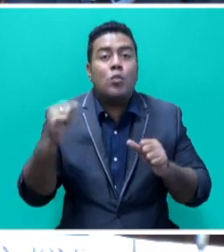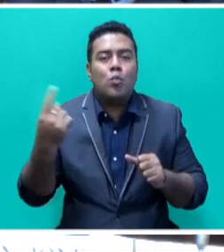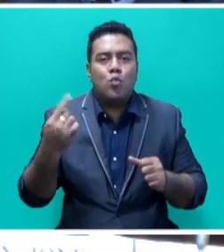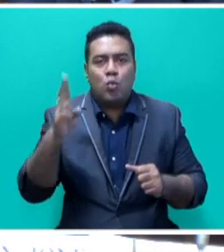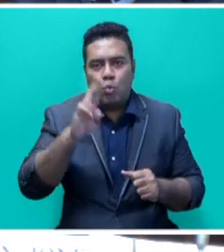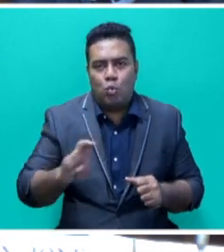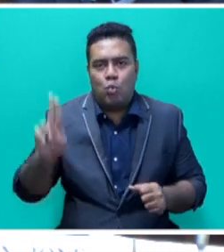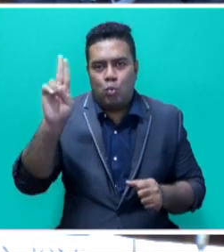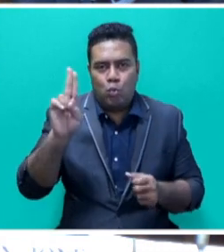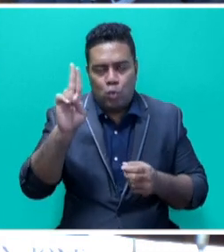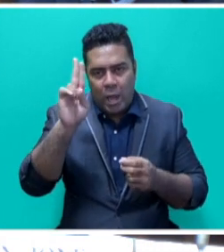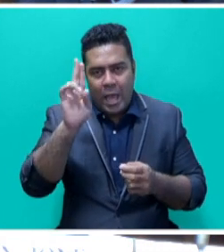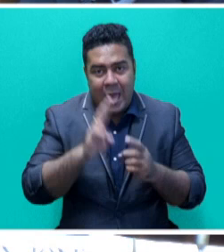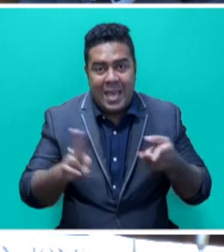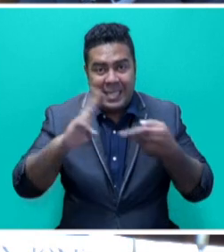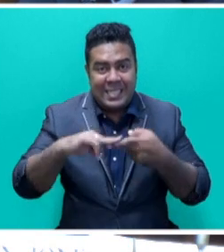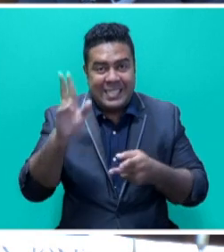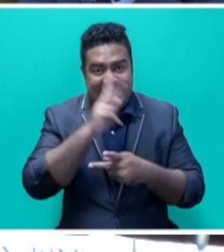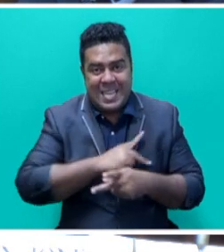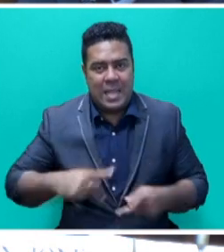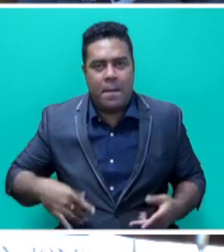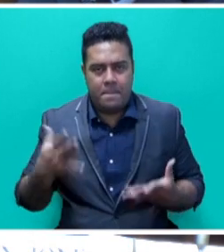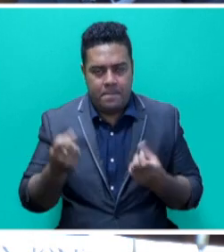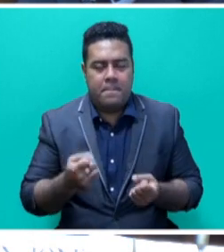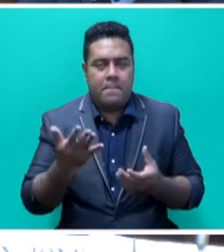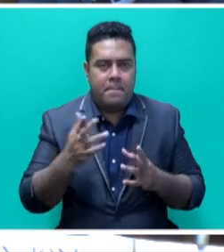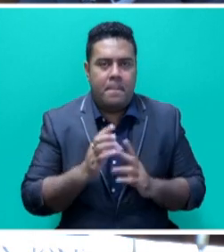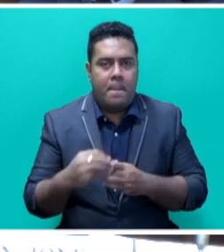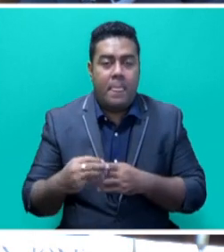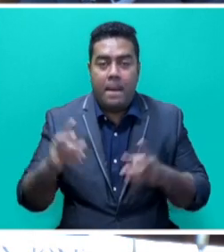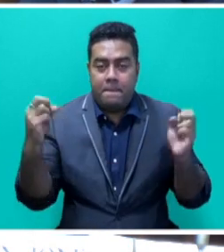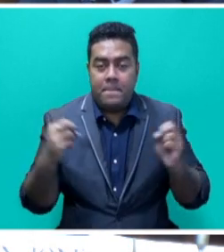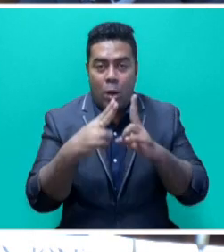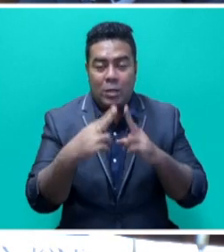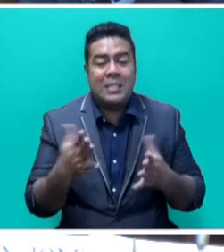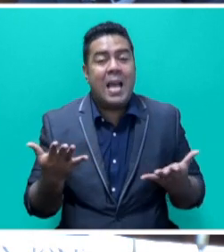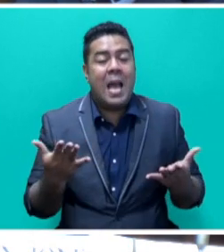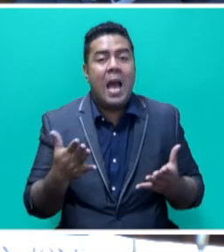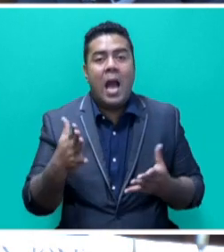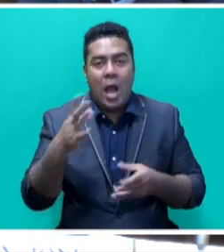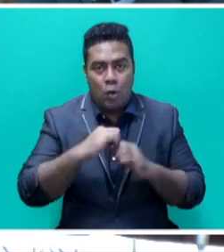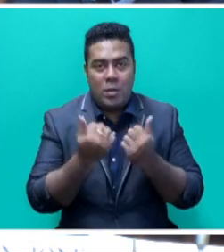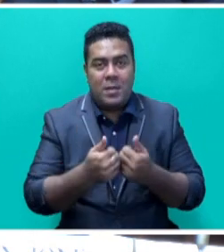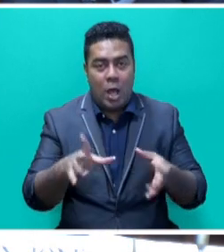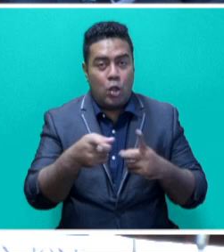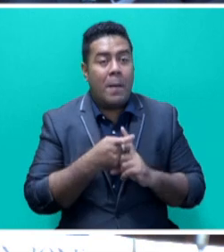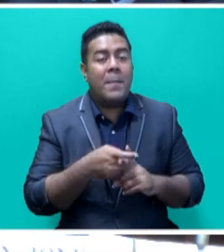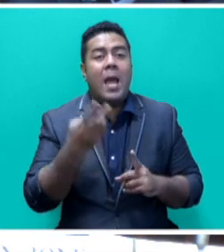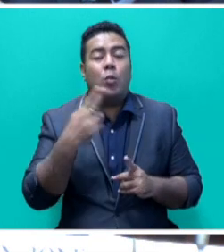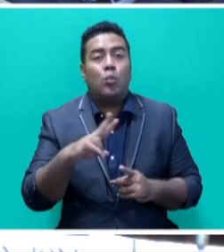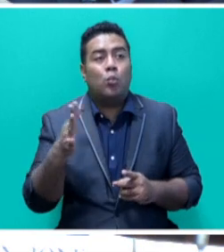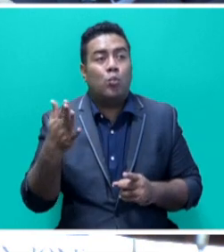the most important since COP21 in 2015, when the Paris Agreement was adopted by 196 countries. The most